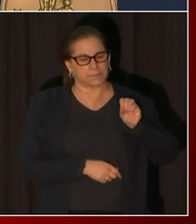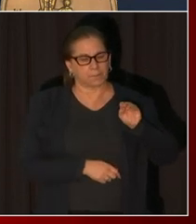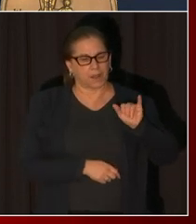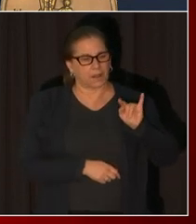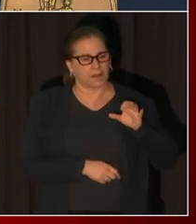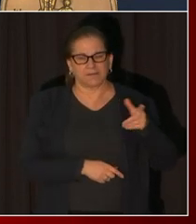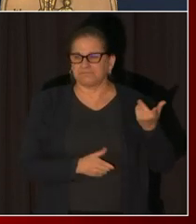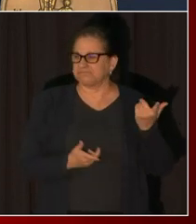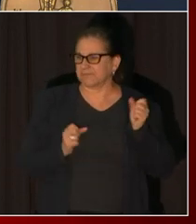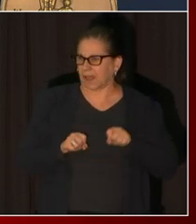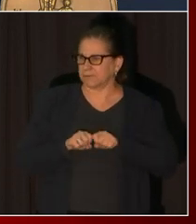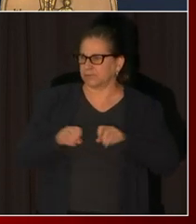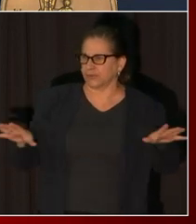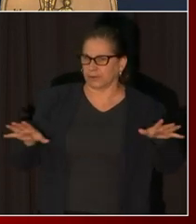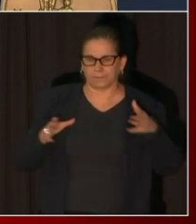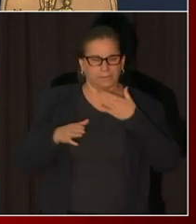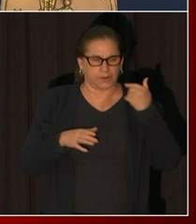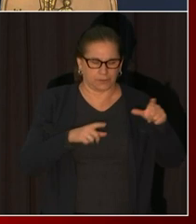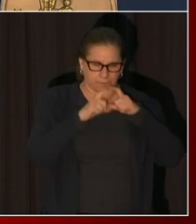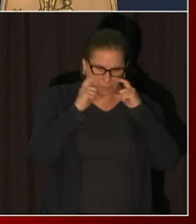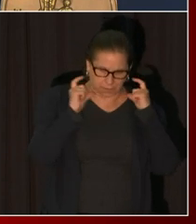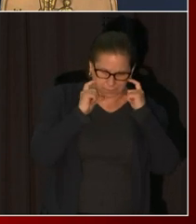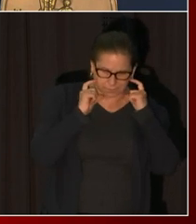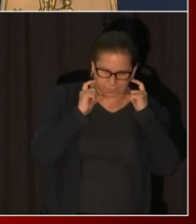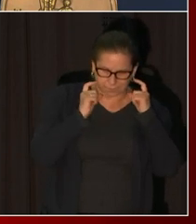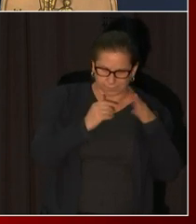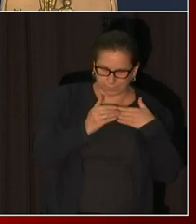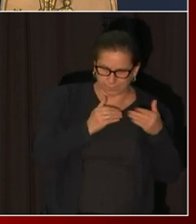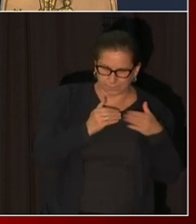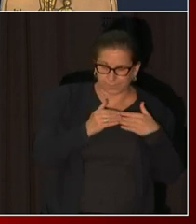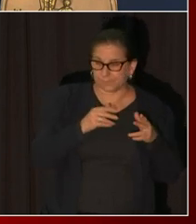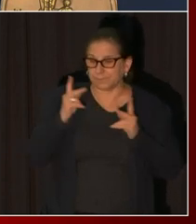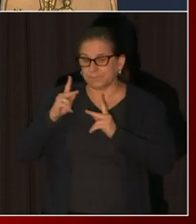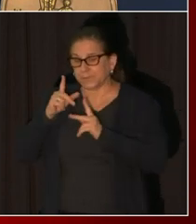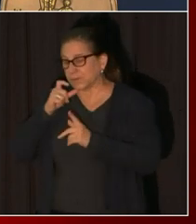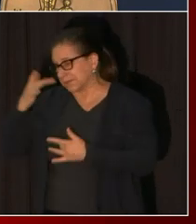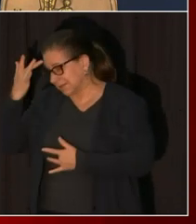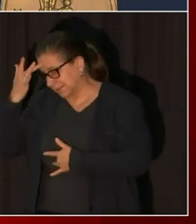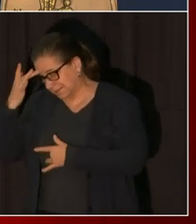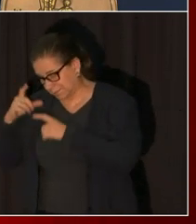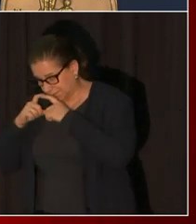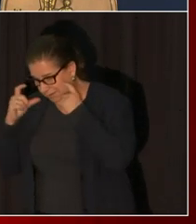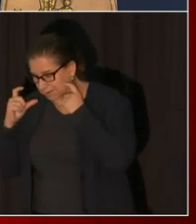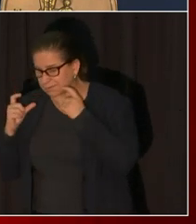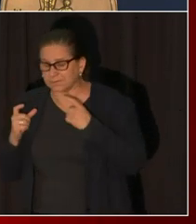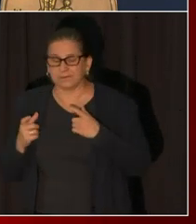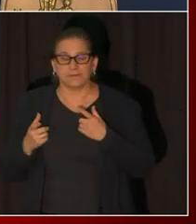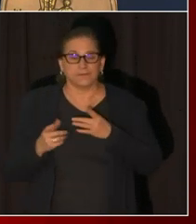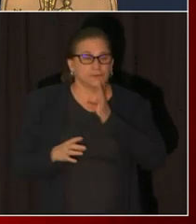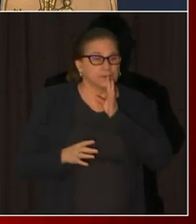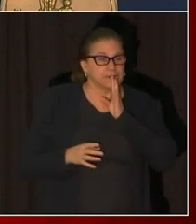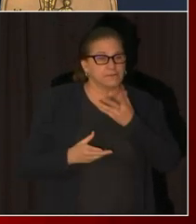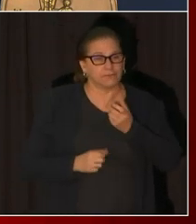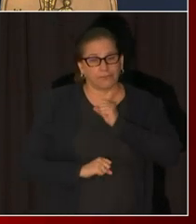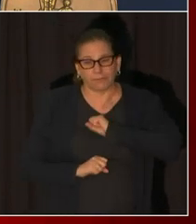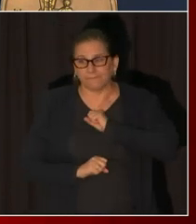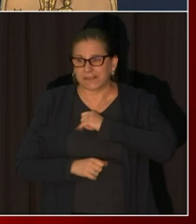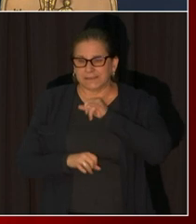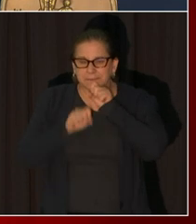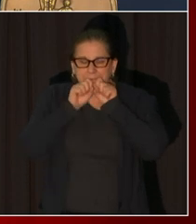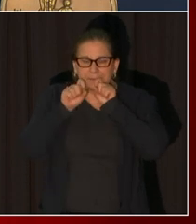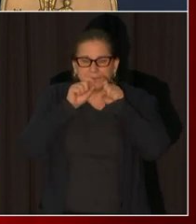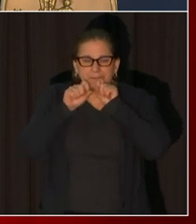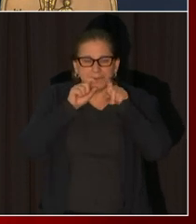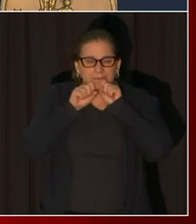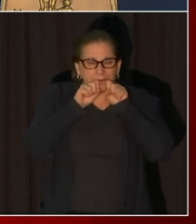speaking coughing or sneezing. So please because of what public health experts tell us is that wearing face